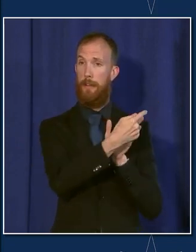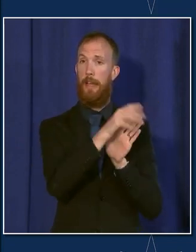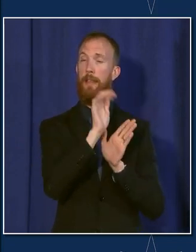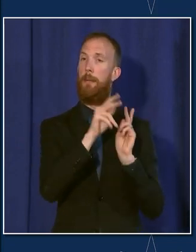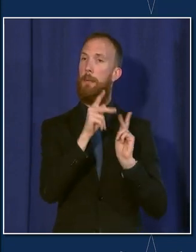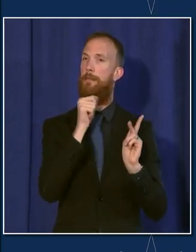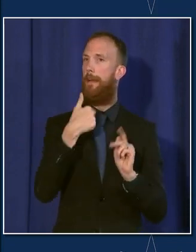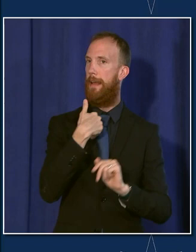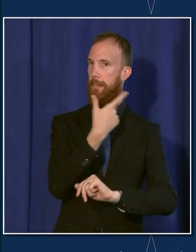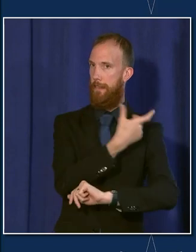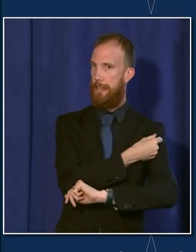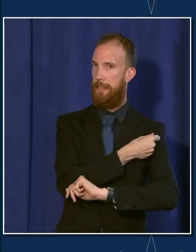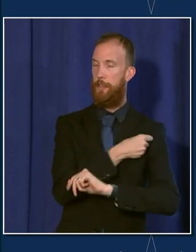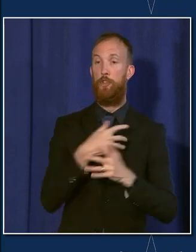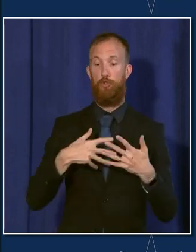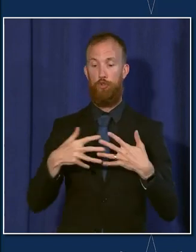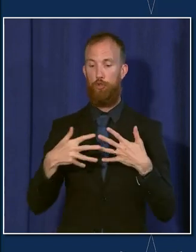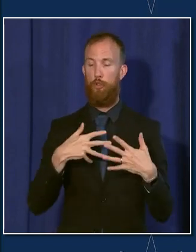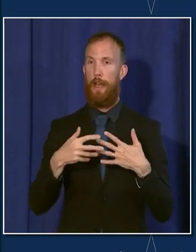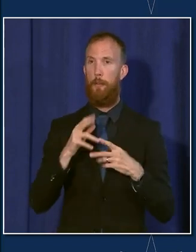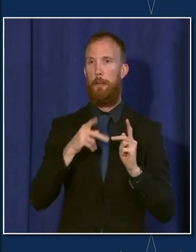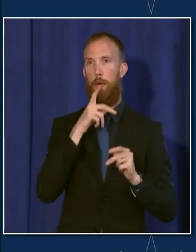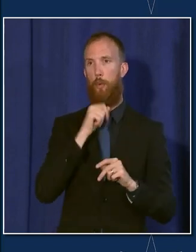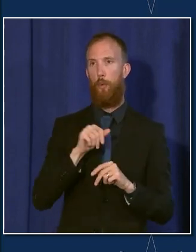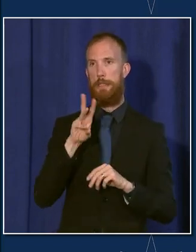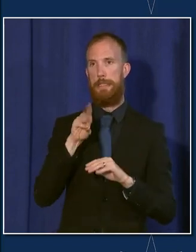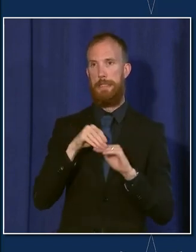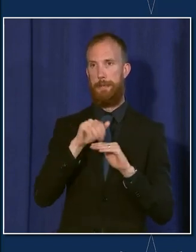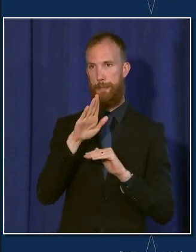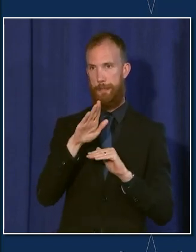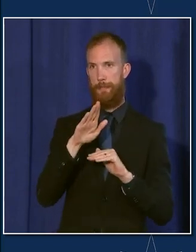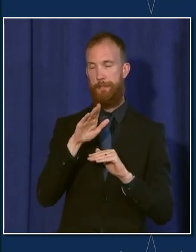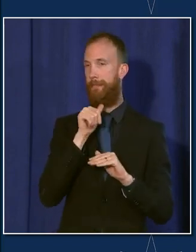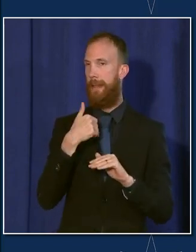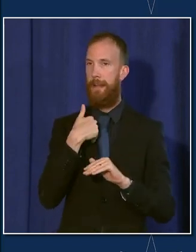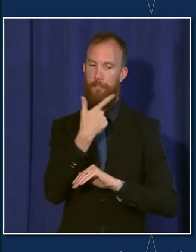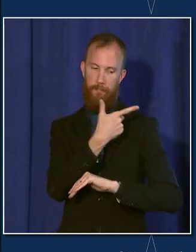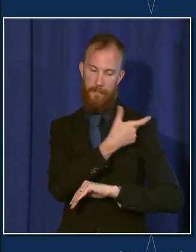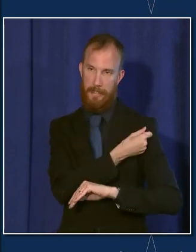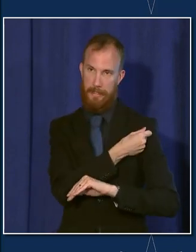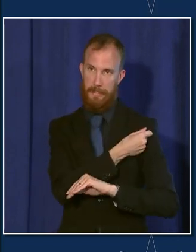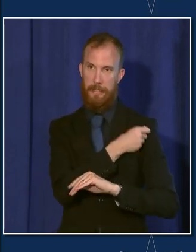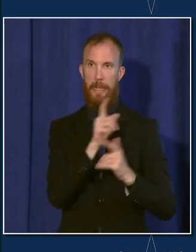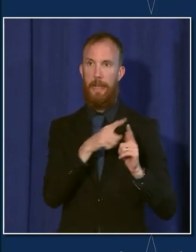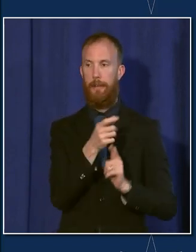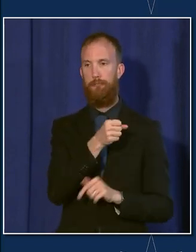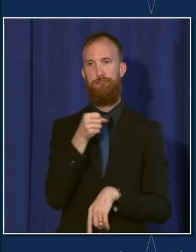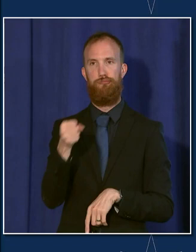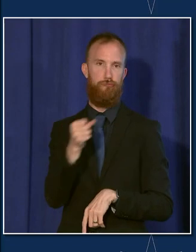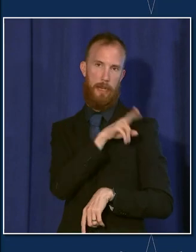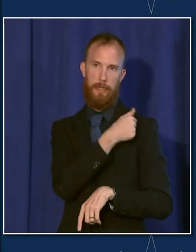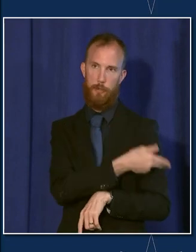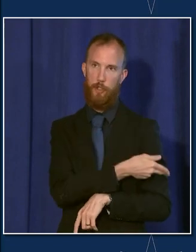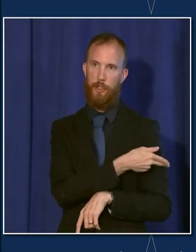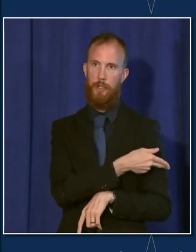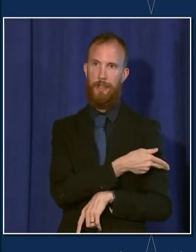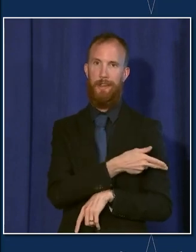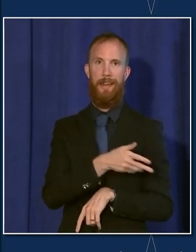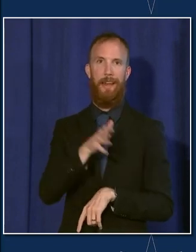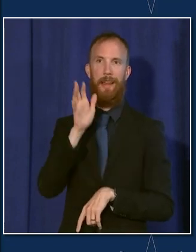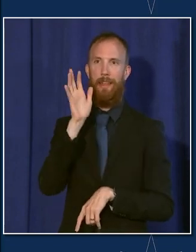unvaccinated. The gray are people who are over 60 who are unvaccinated and then hospitalized. That is our highest